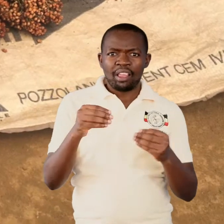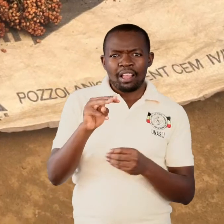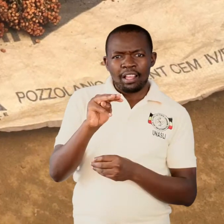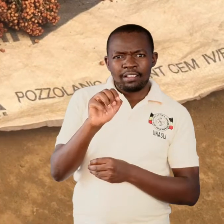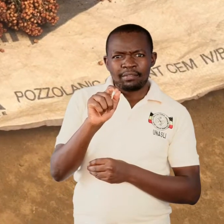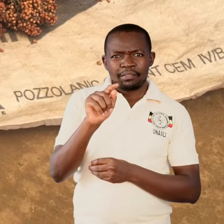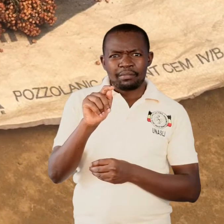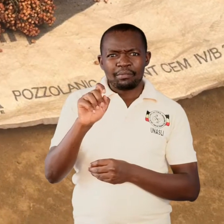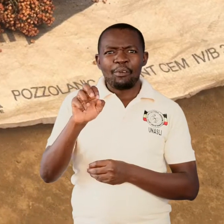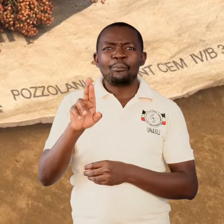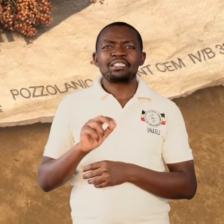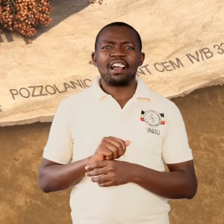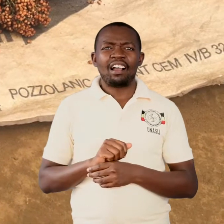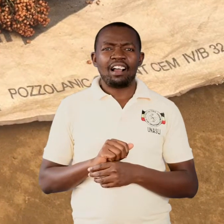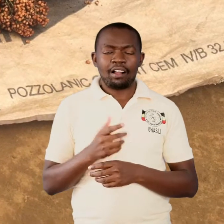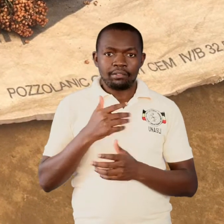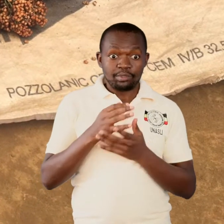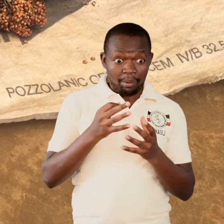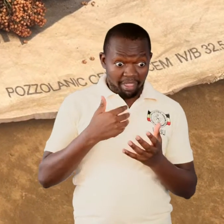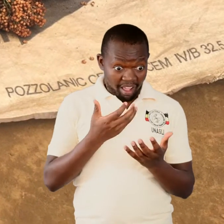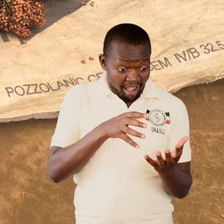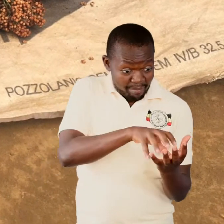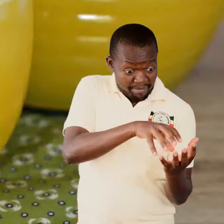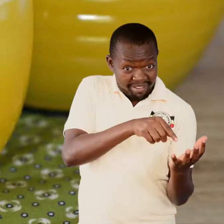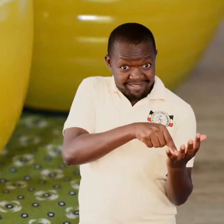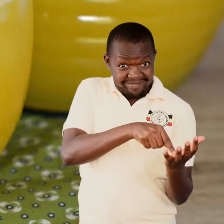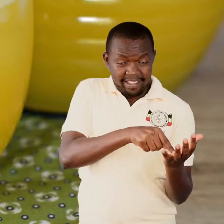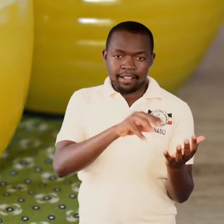of chemistry.